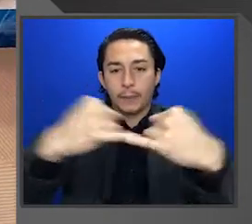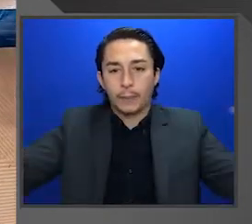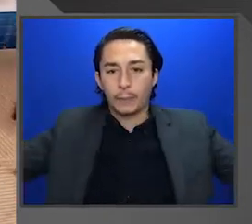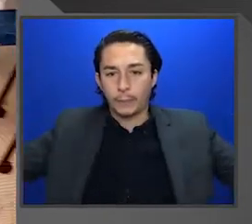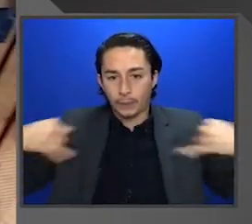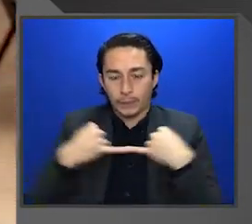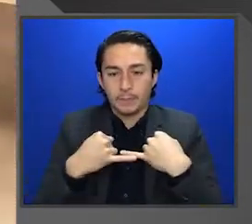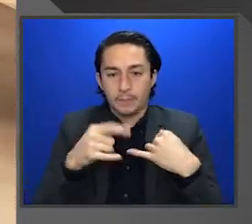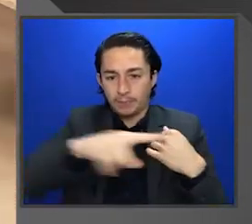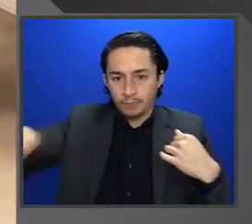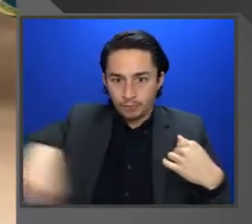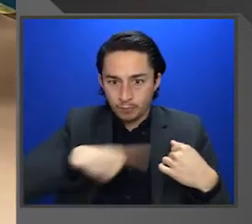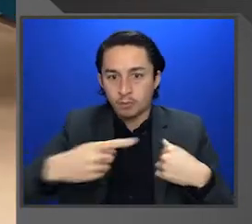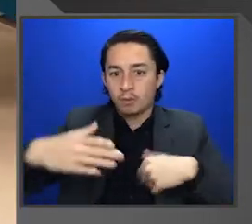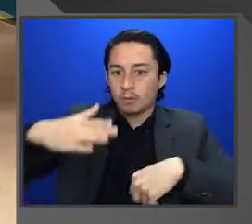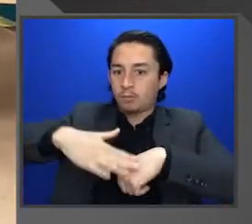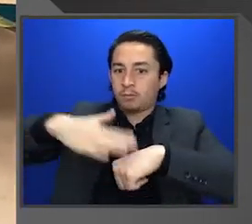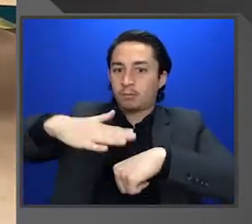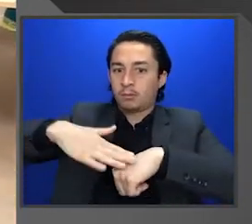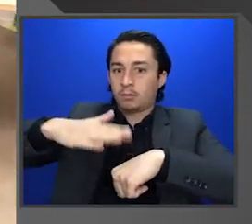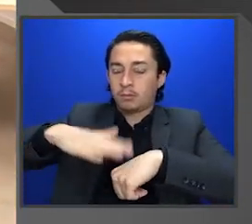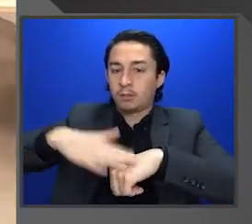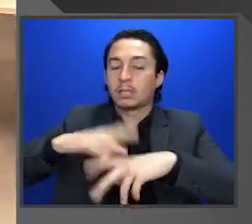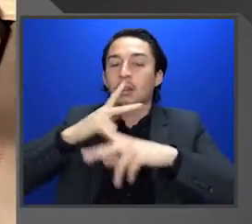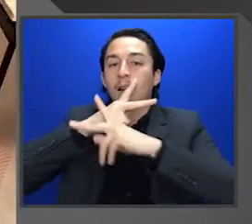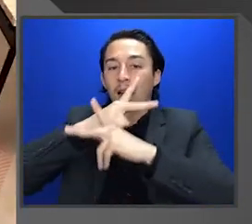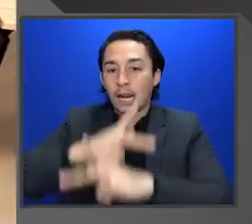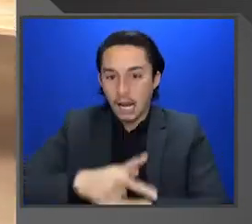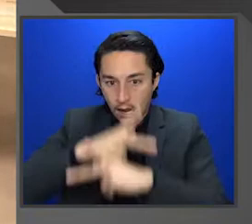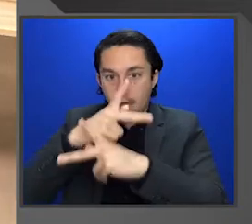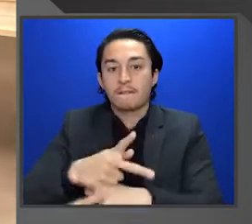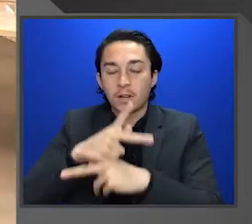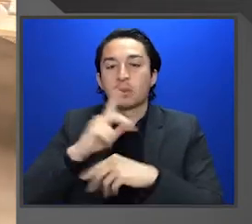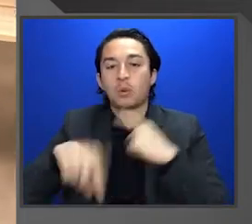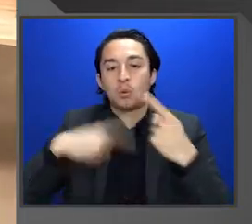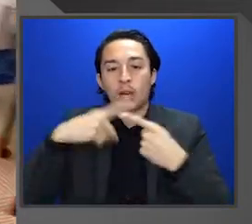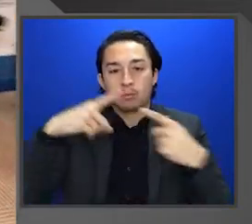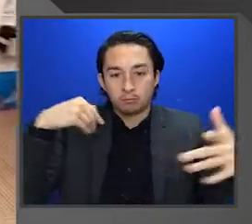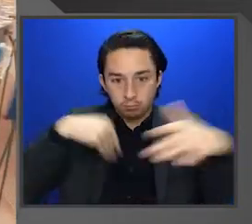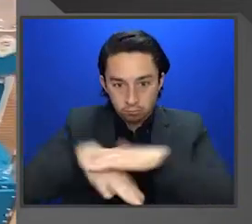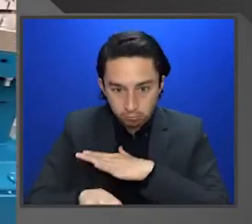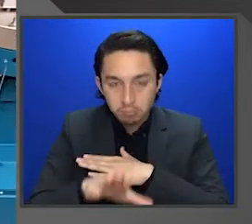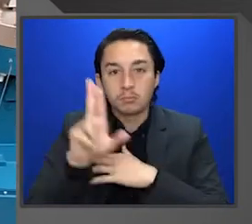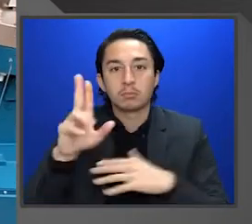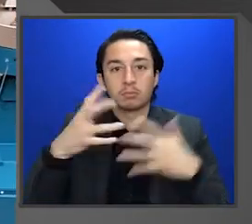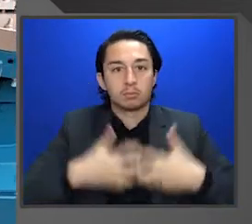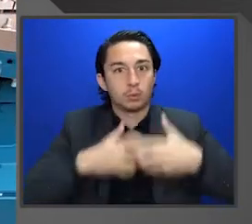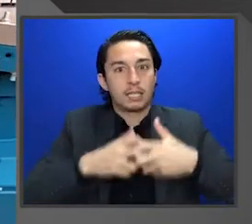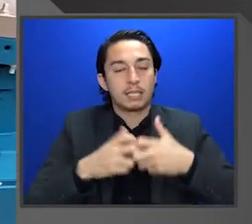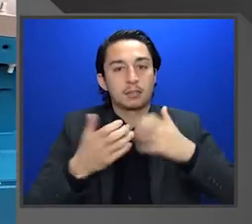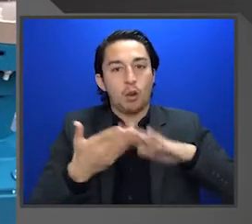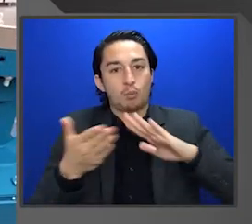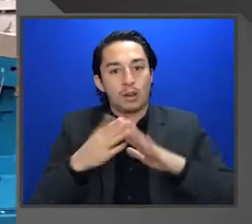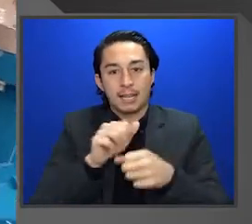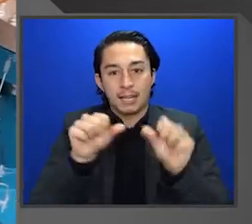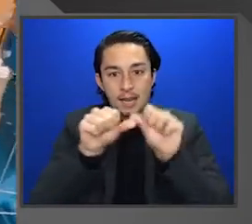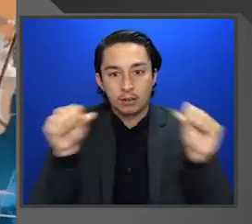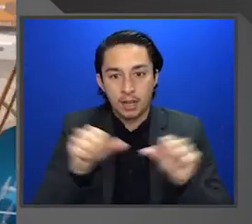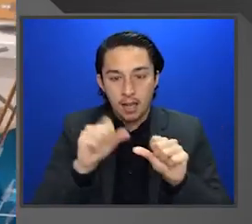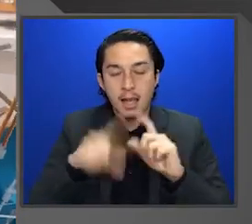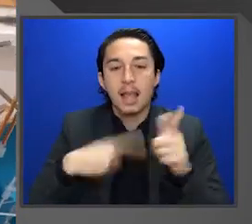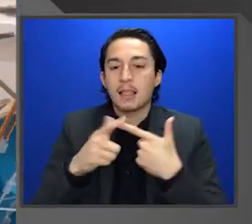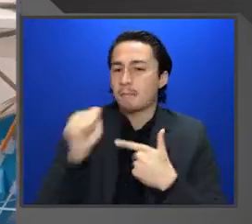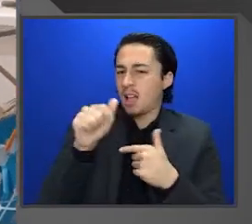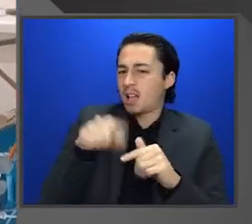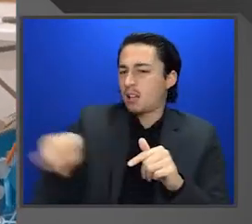giving me a notification that I should be careful when getting into the unit's operating area. And then there's some electrical back